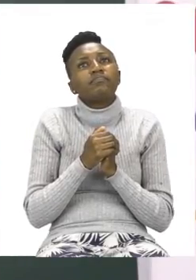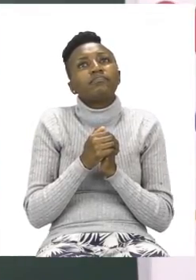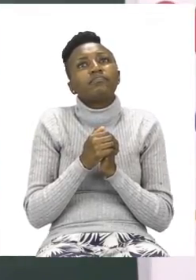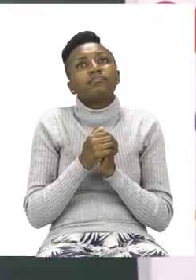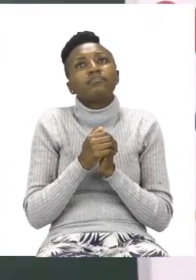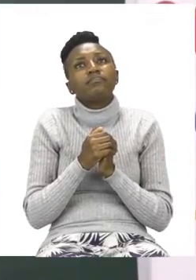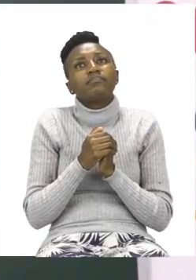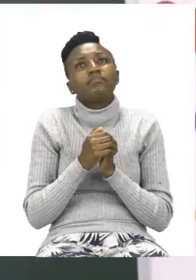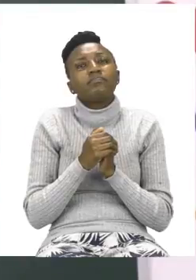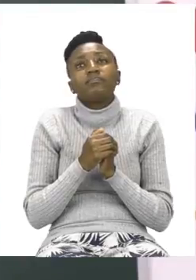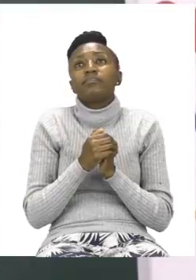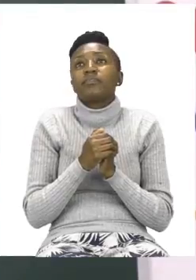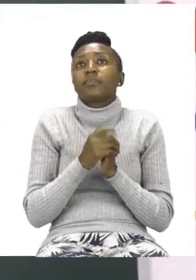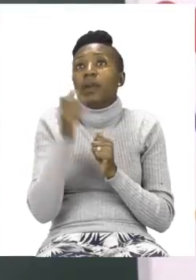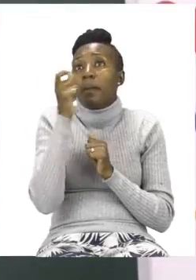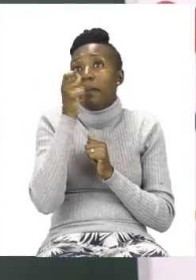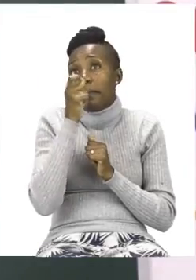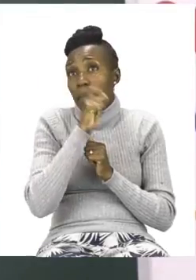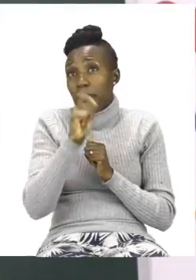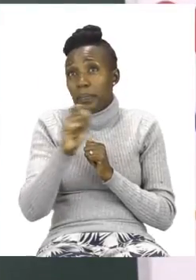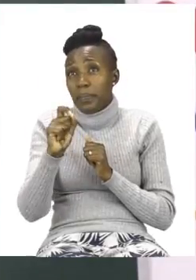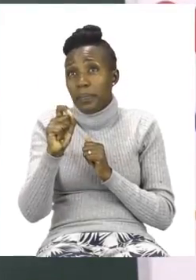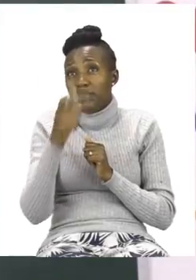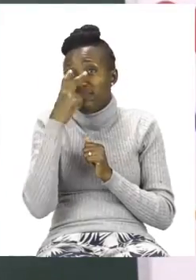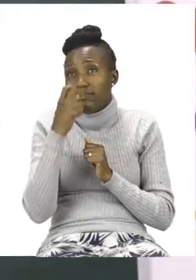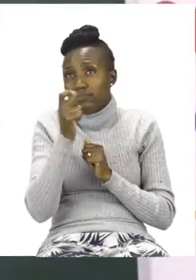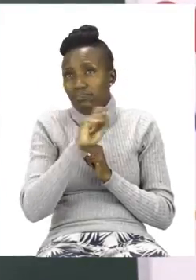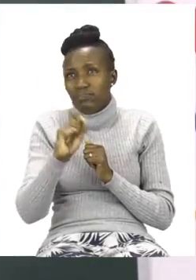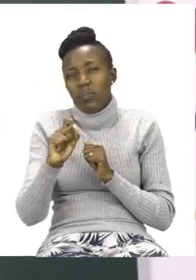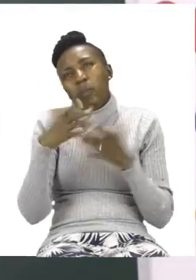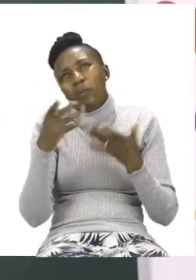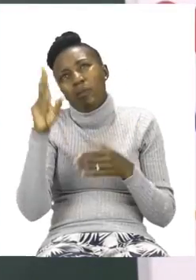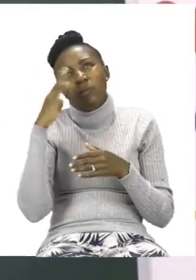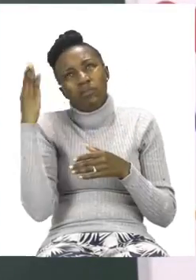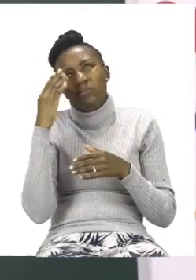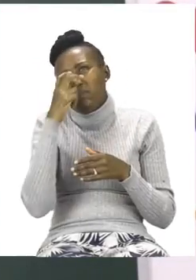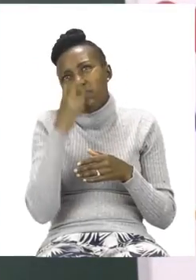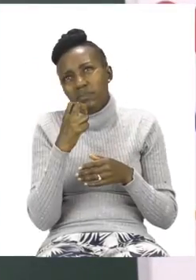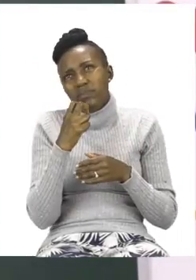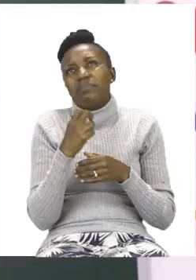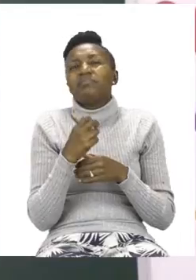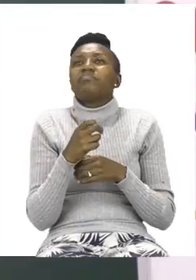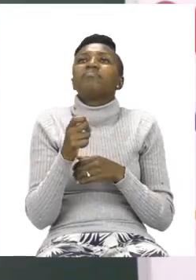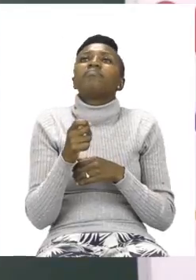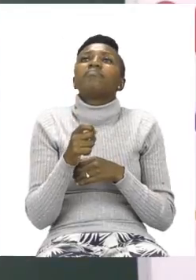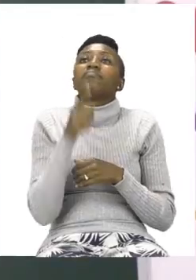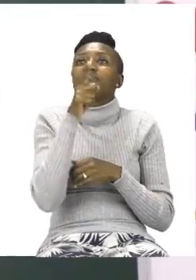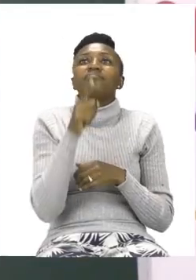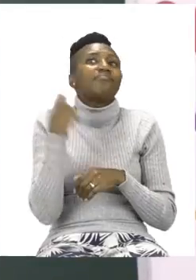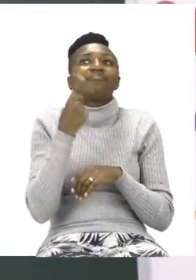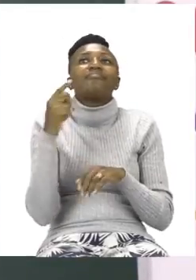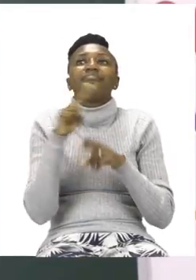a pen. Now pen boys and girls is also for an adult, not yet for you because you're still using colors and